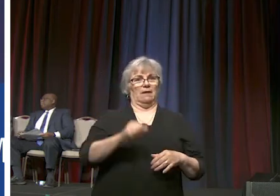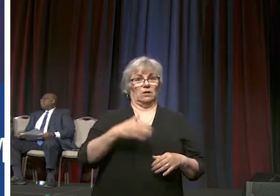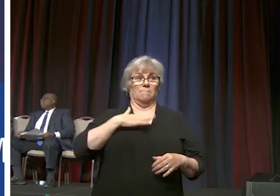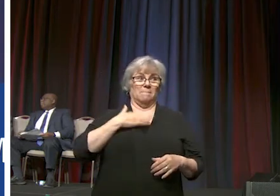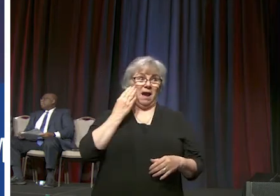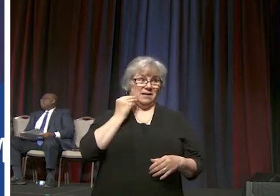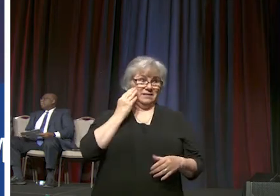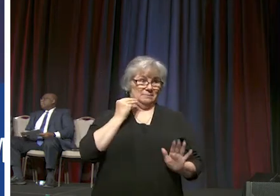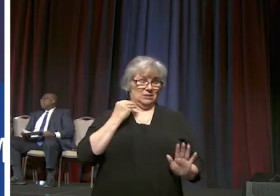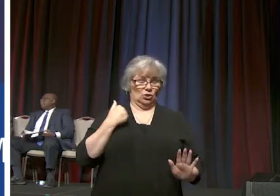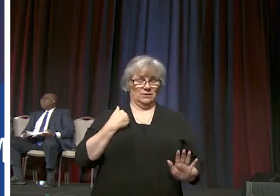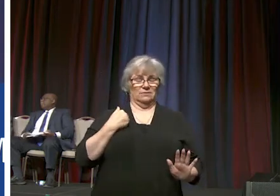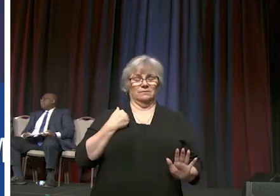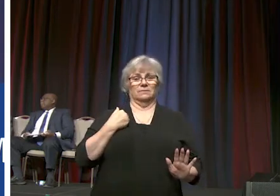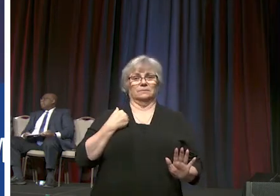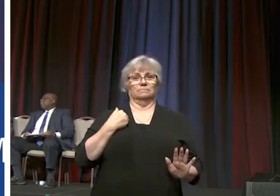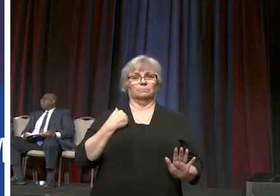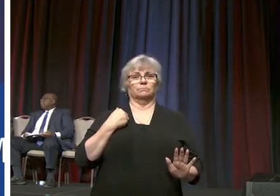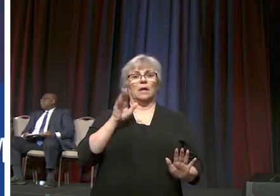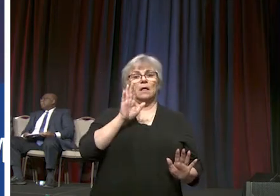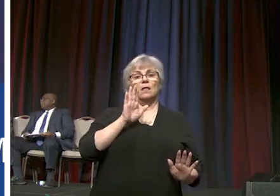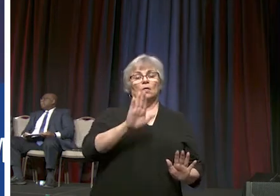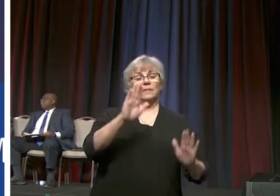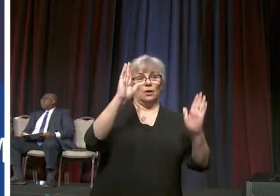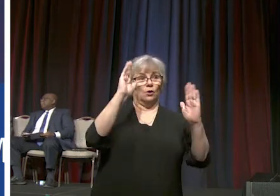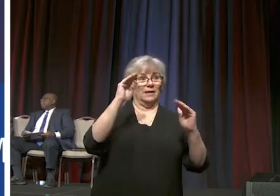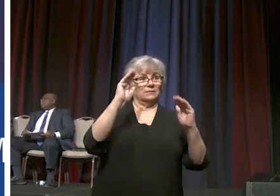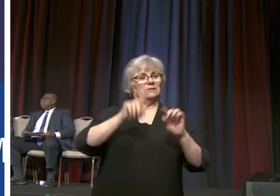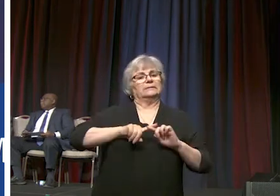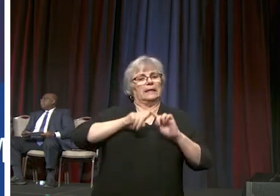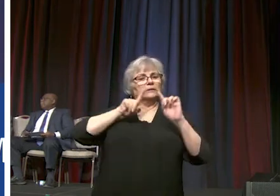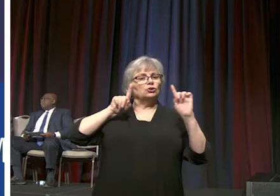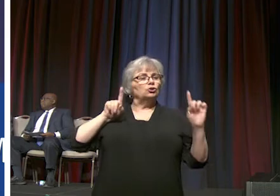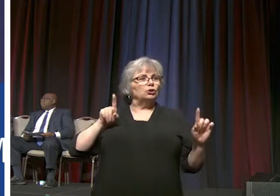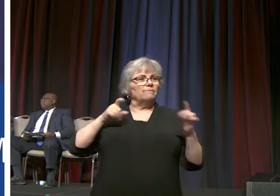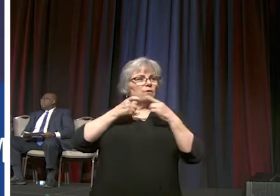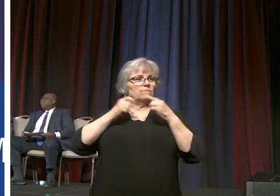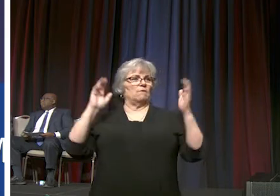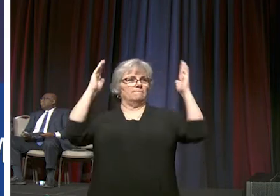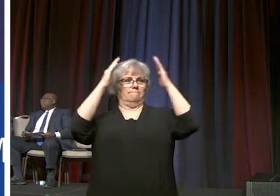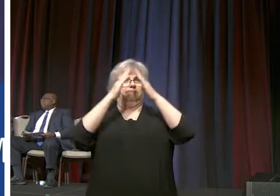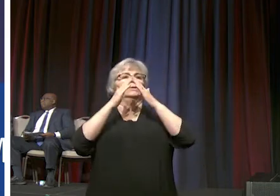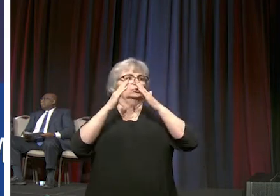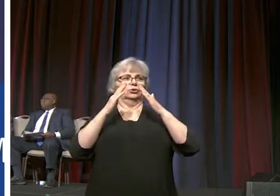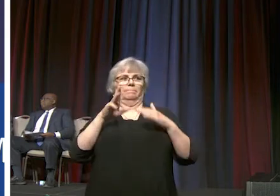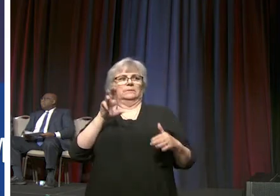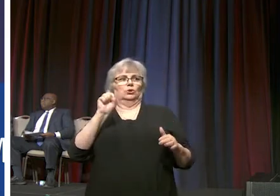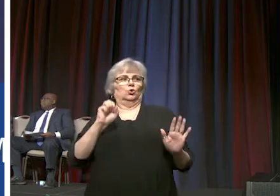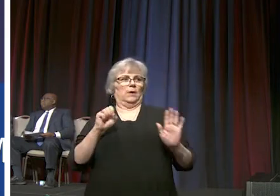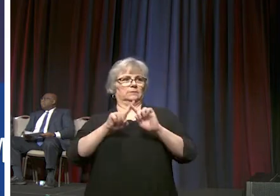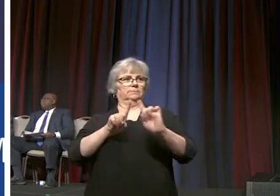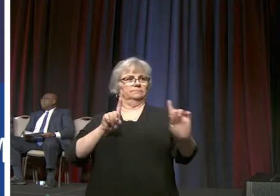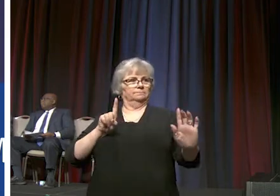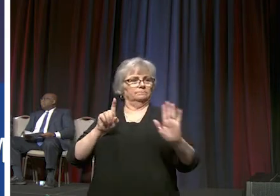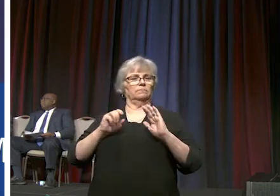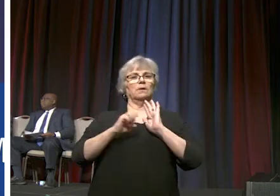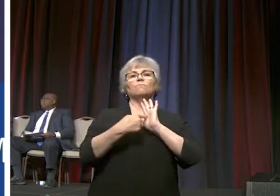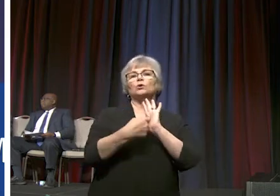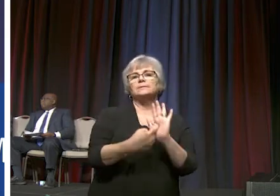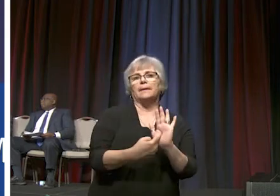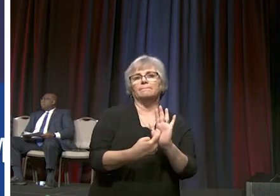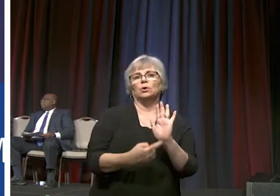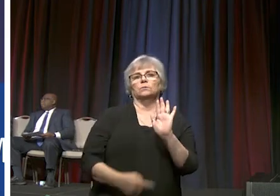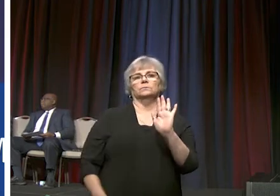experience their their their expectations are different from bishops in the united states for example